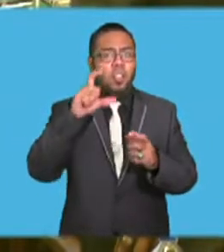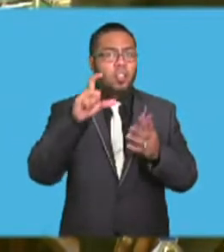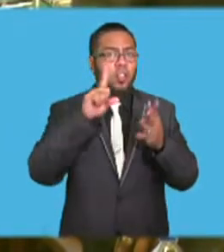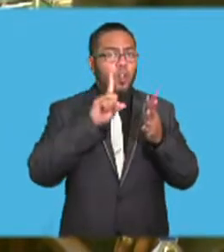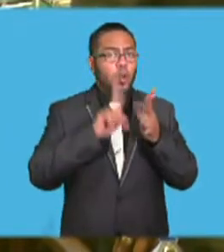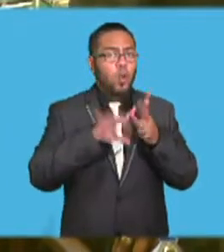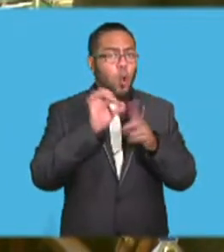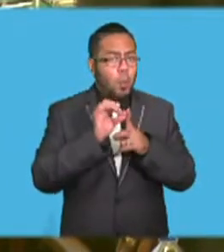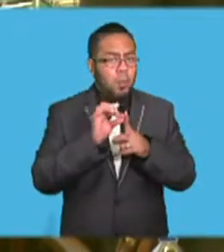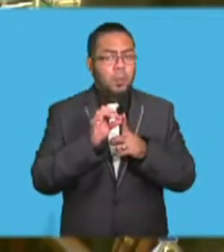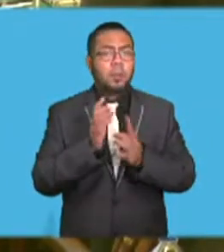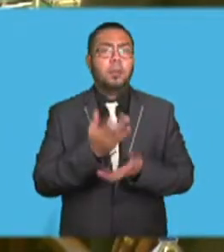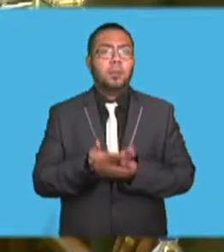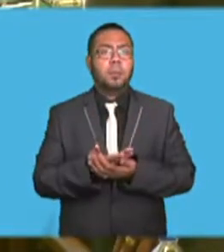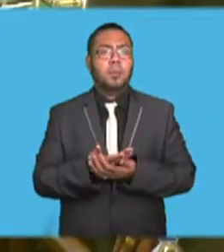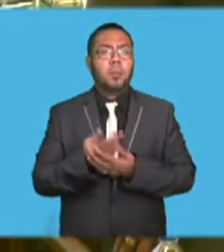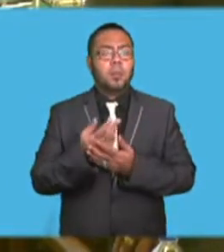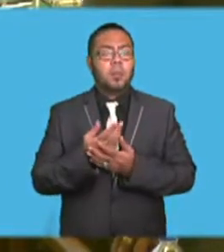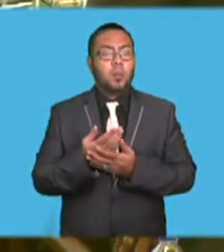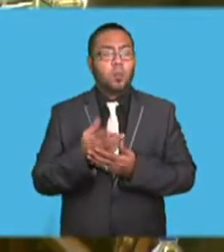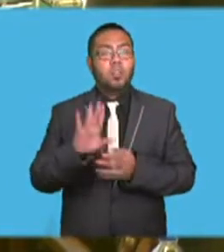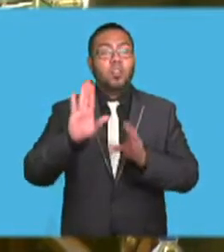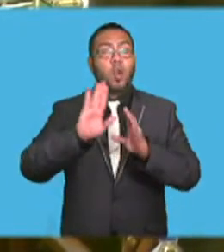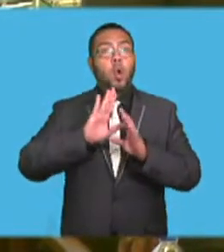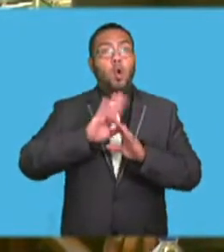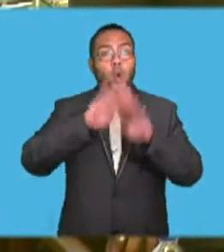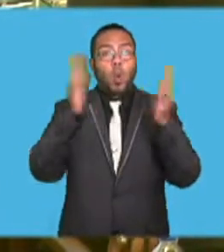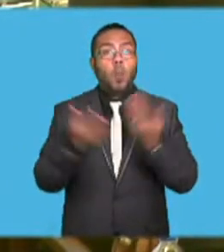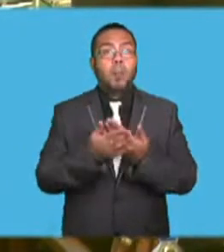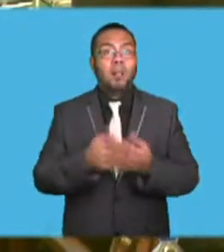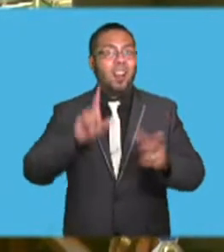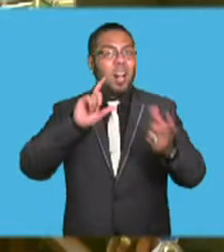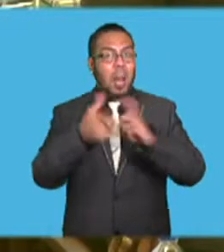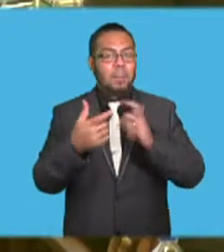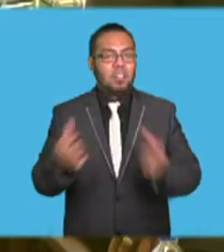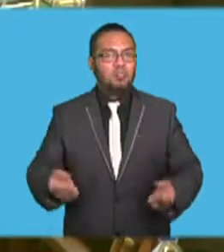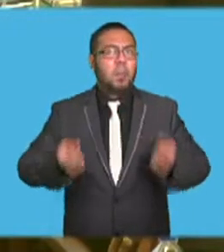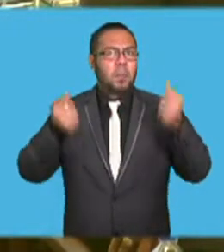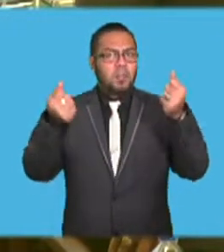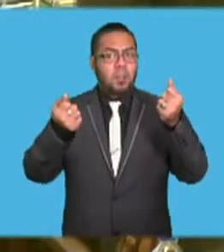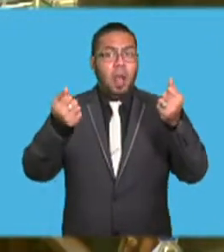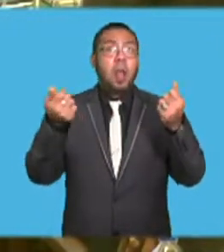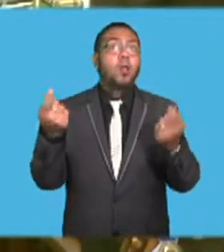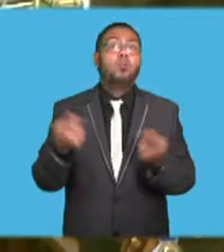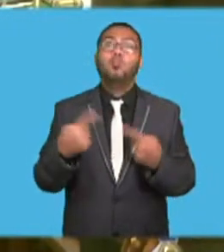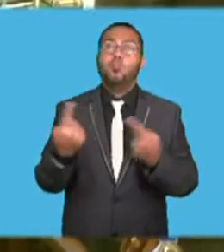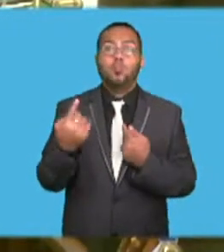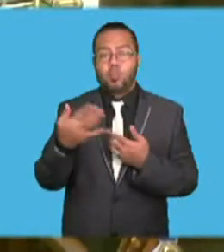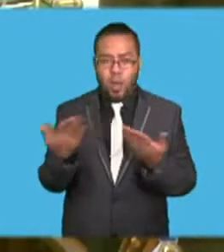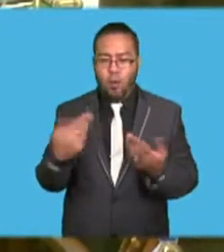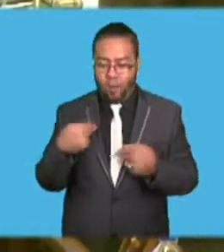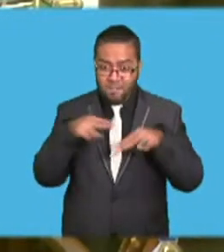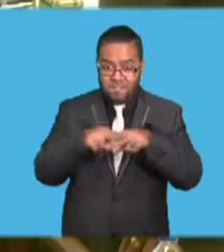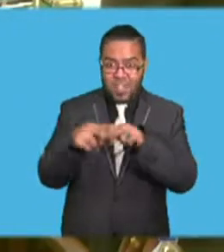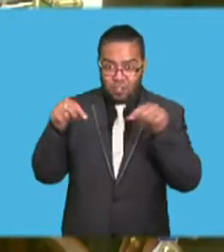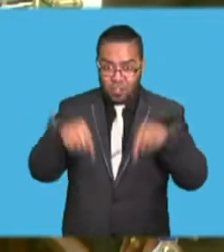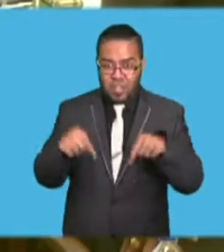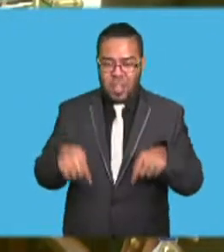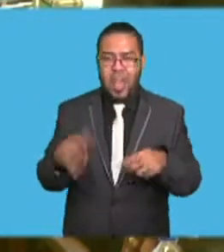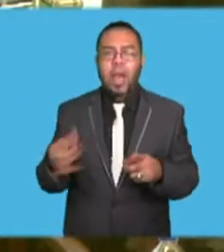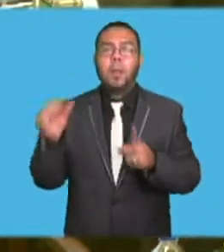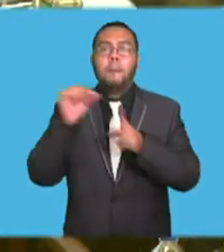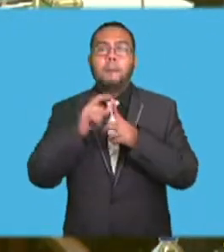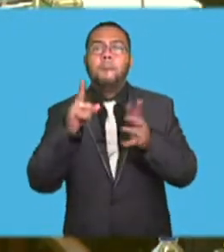we call the Global Climate Champions, and this year it's between Fiji and Poland,